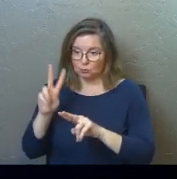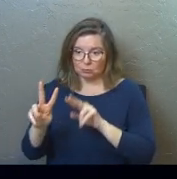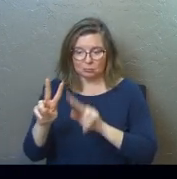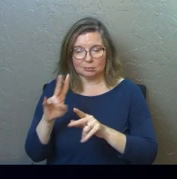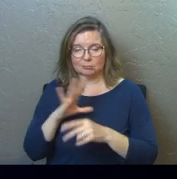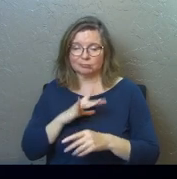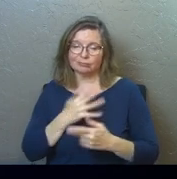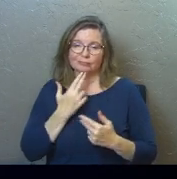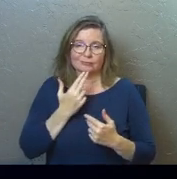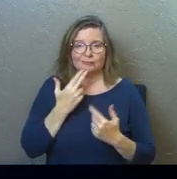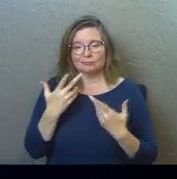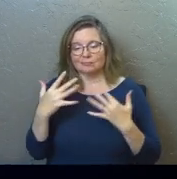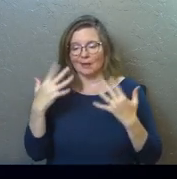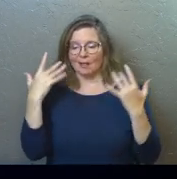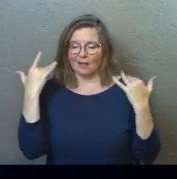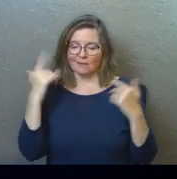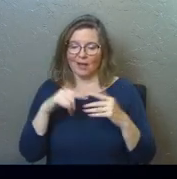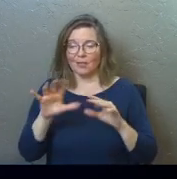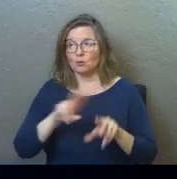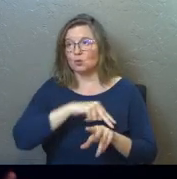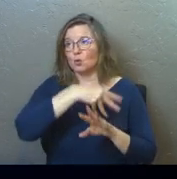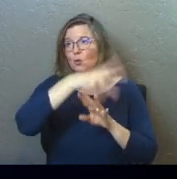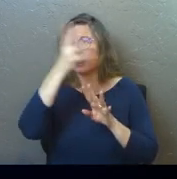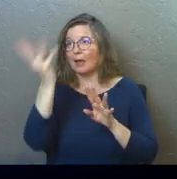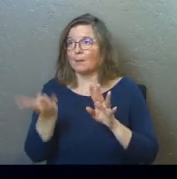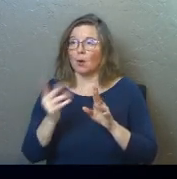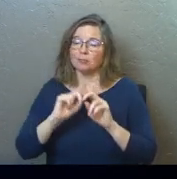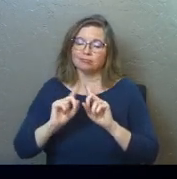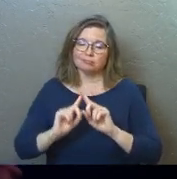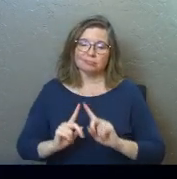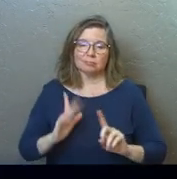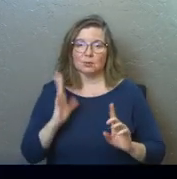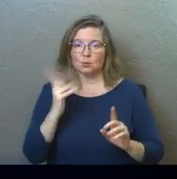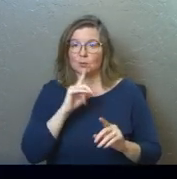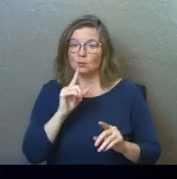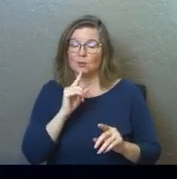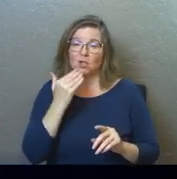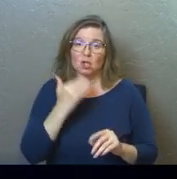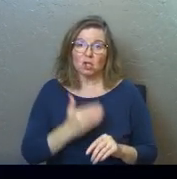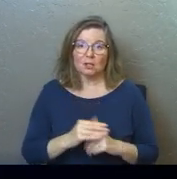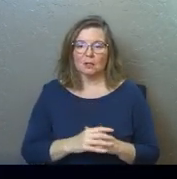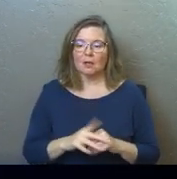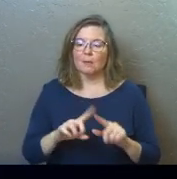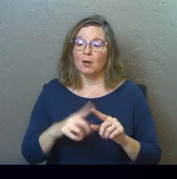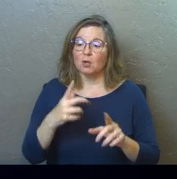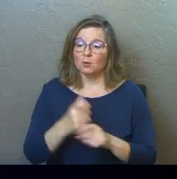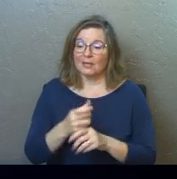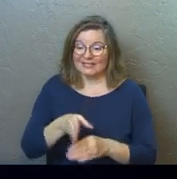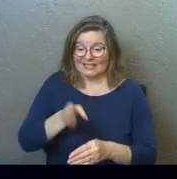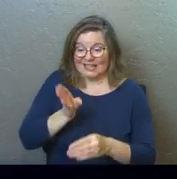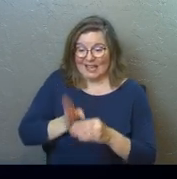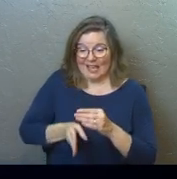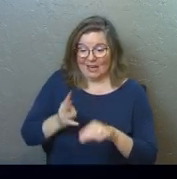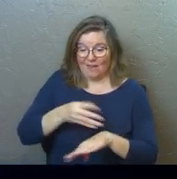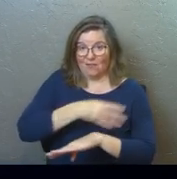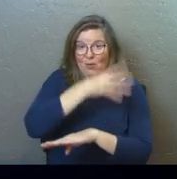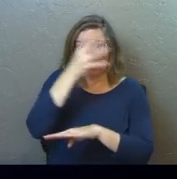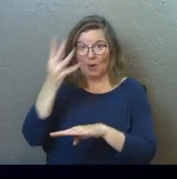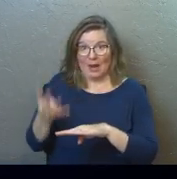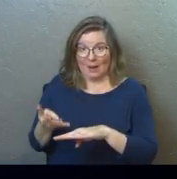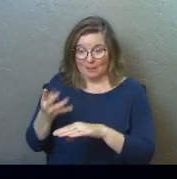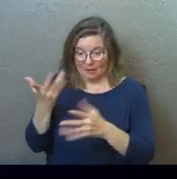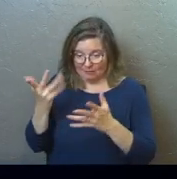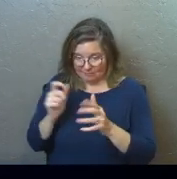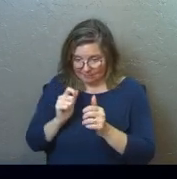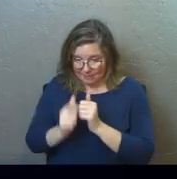fluffy and colorful, yes? And there was a rainbow and all of that kind of stuff. It was all really, really good. But you get to the end of the rainbow. You get